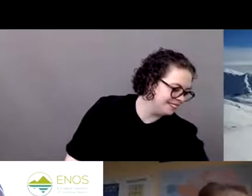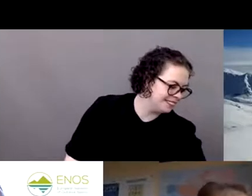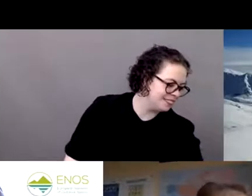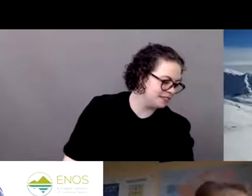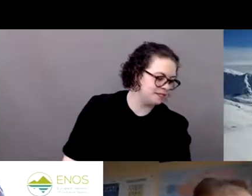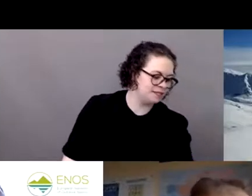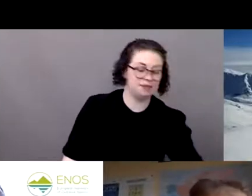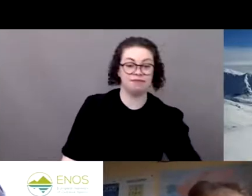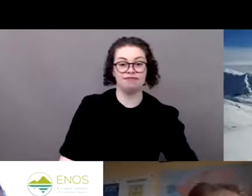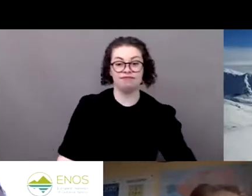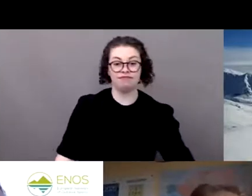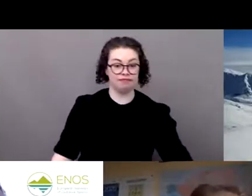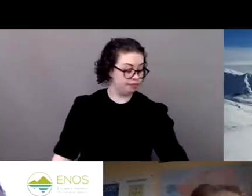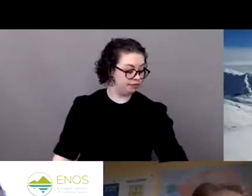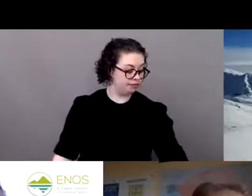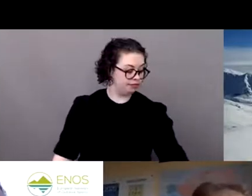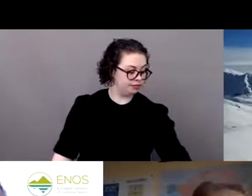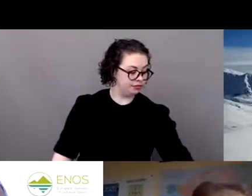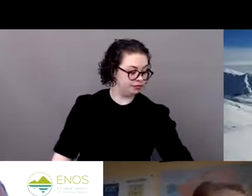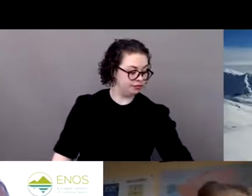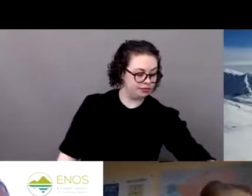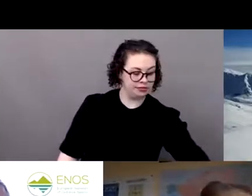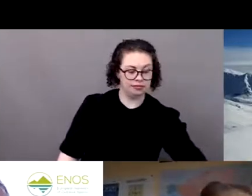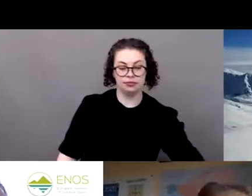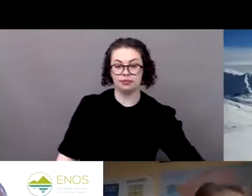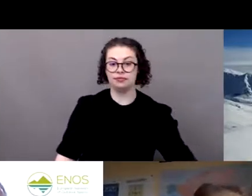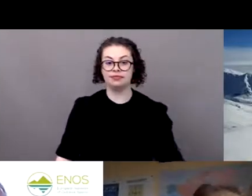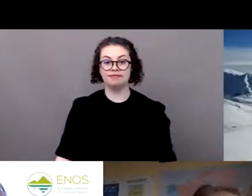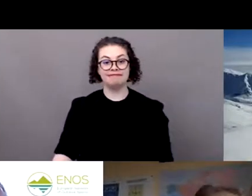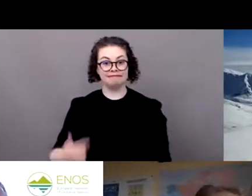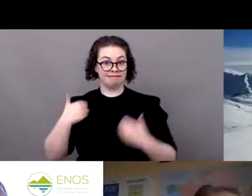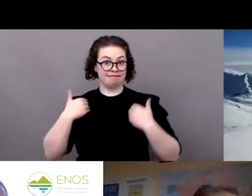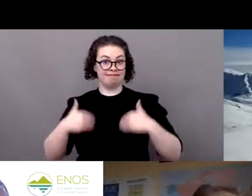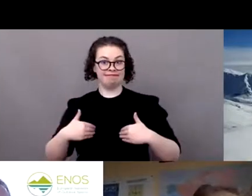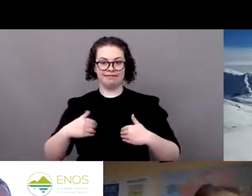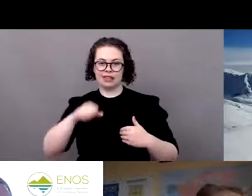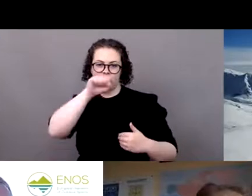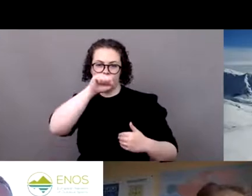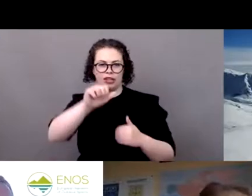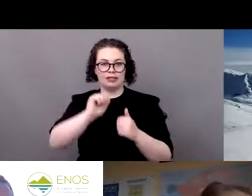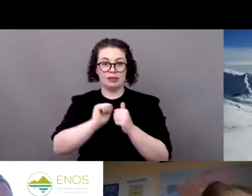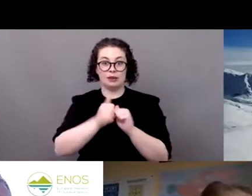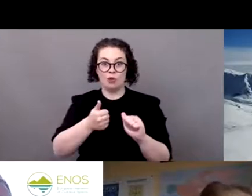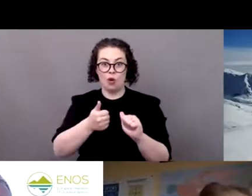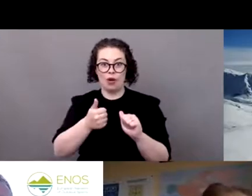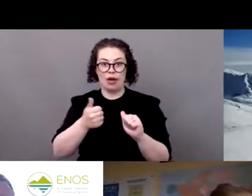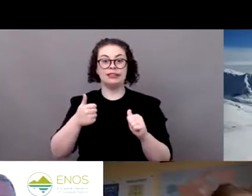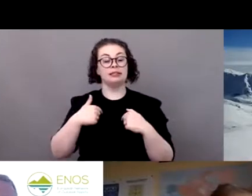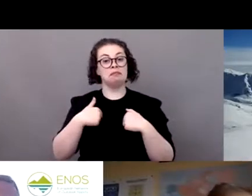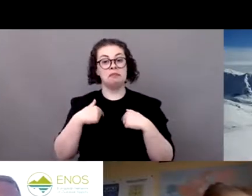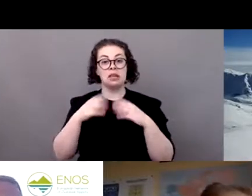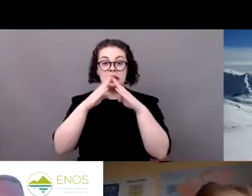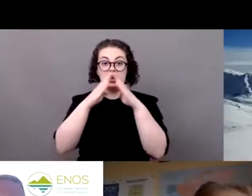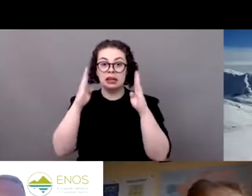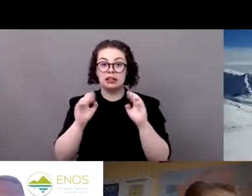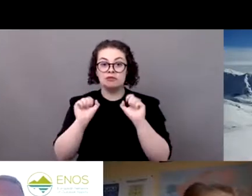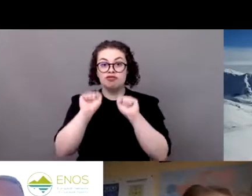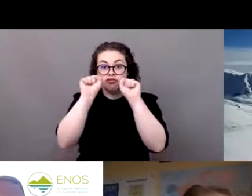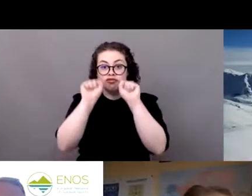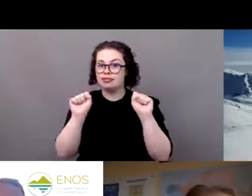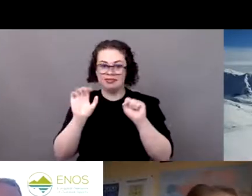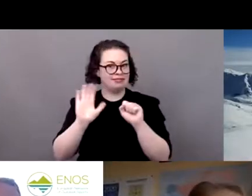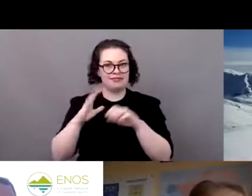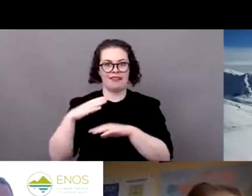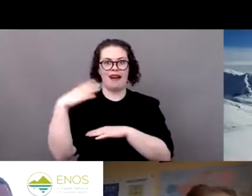Myself, personally, I'm a sportsman. Yeah, mostly outdoor. You may see some Basa